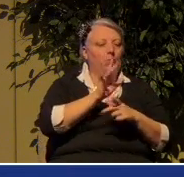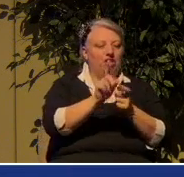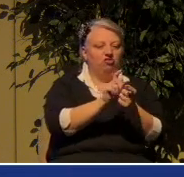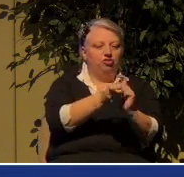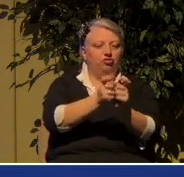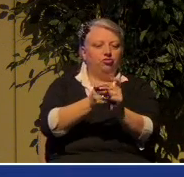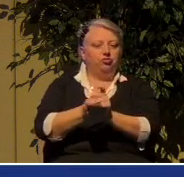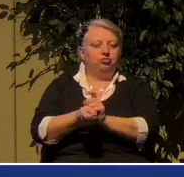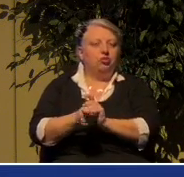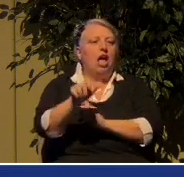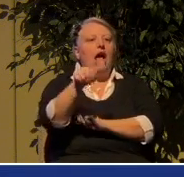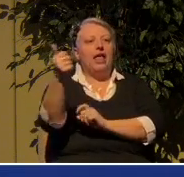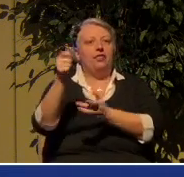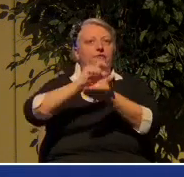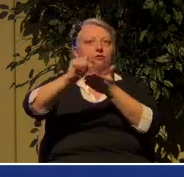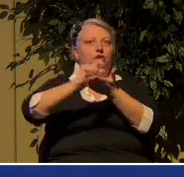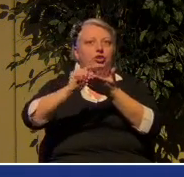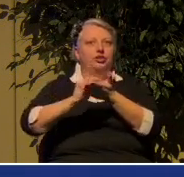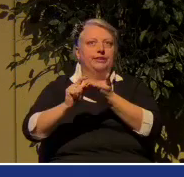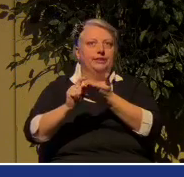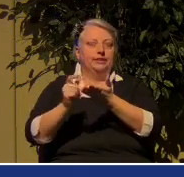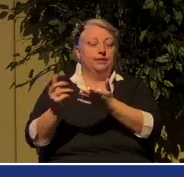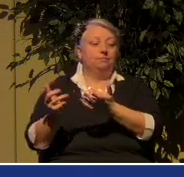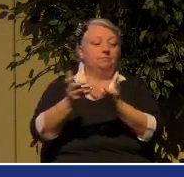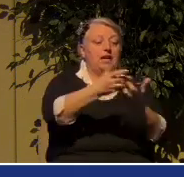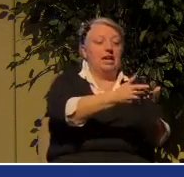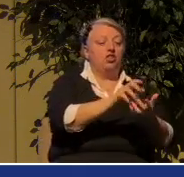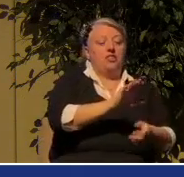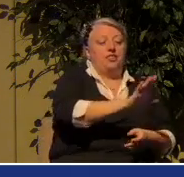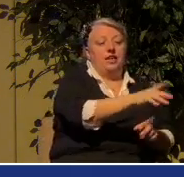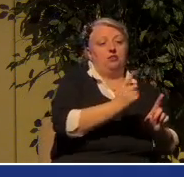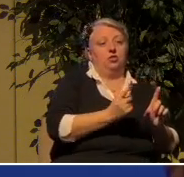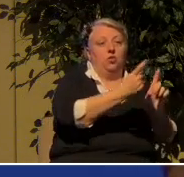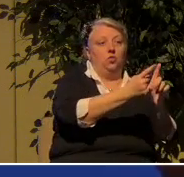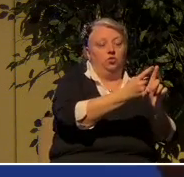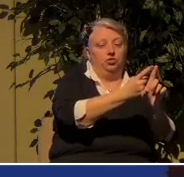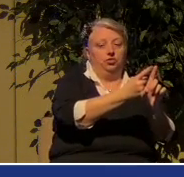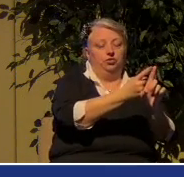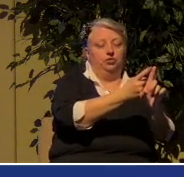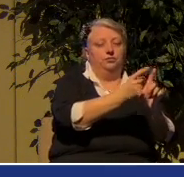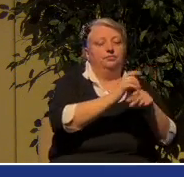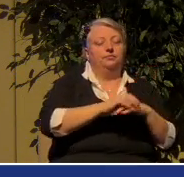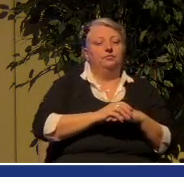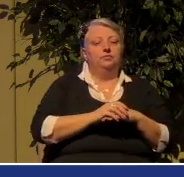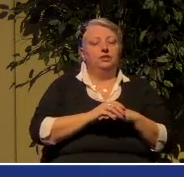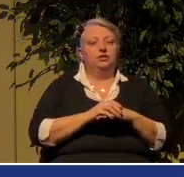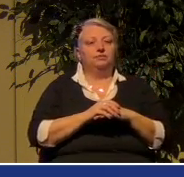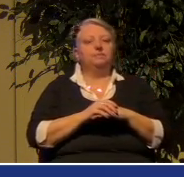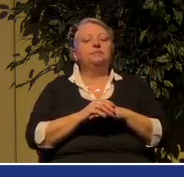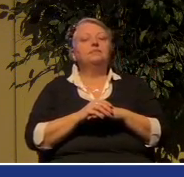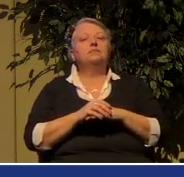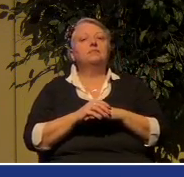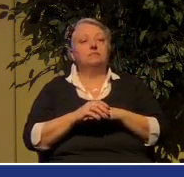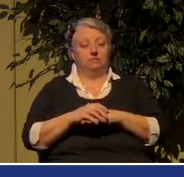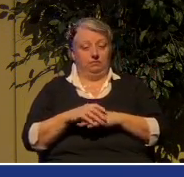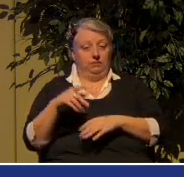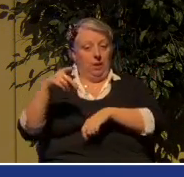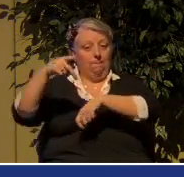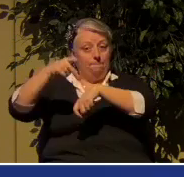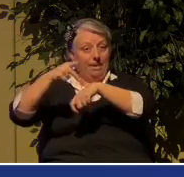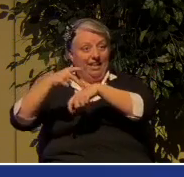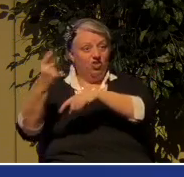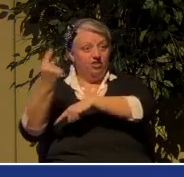What's fascinating about that is that already then, in Peter's day, in Paul's writings